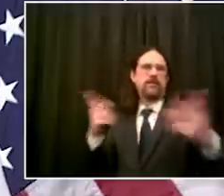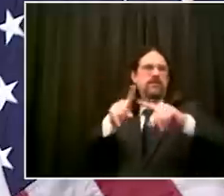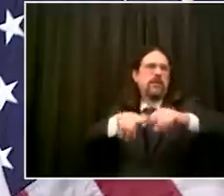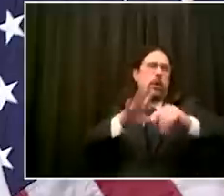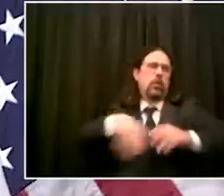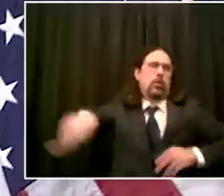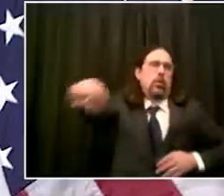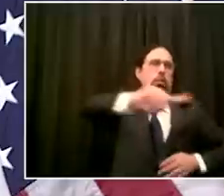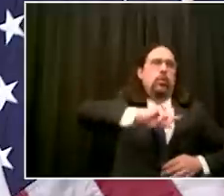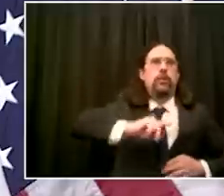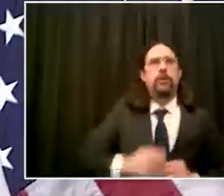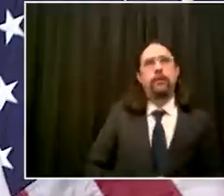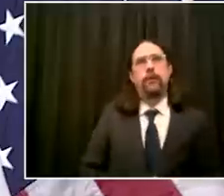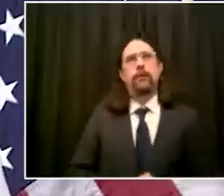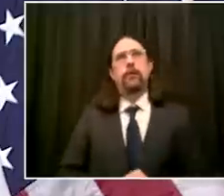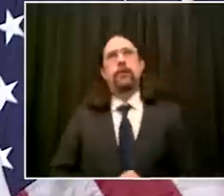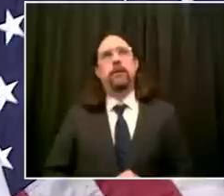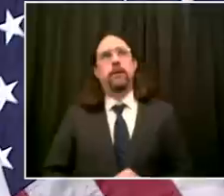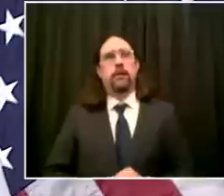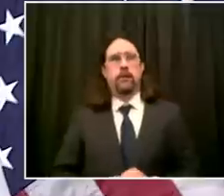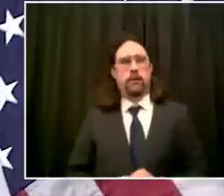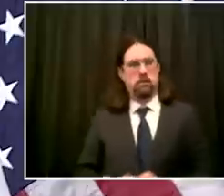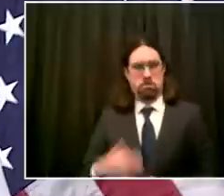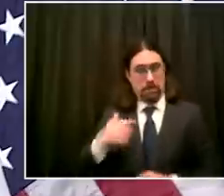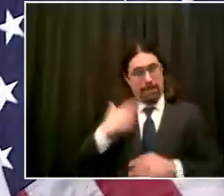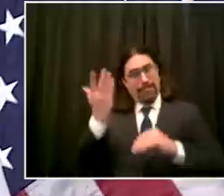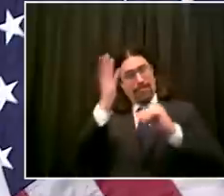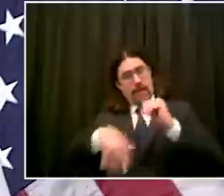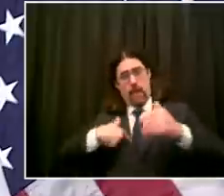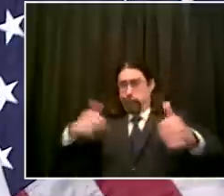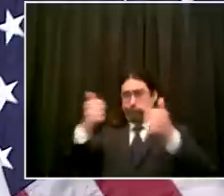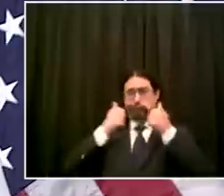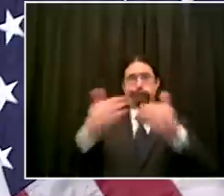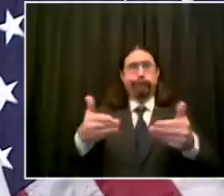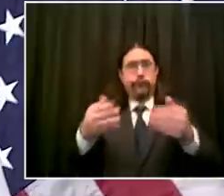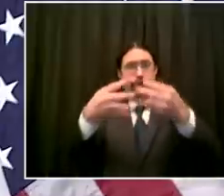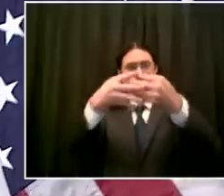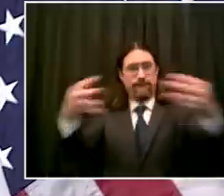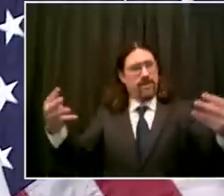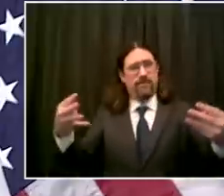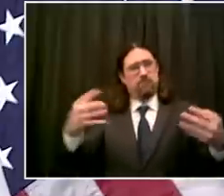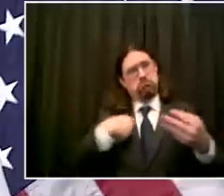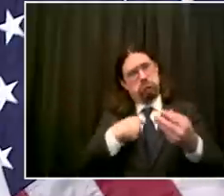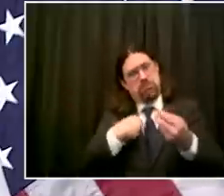we have to take tougher measures next we have katie from the wall street journal